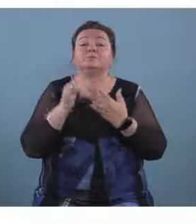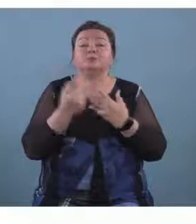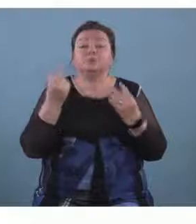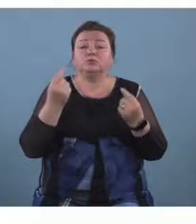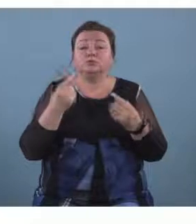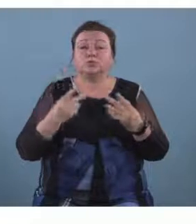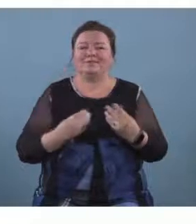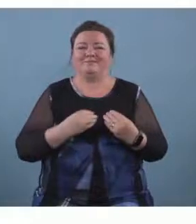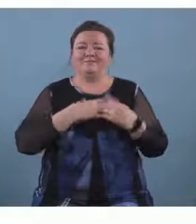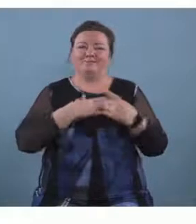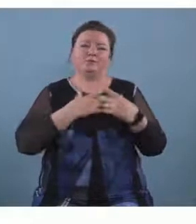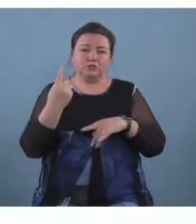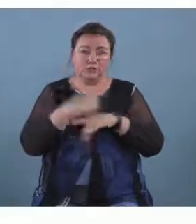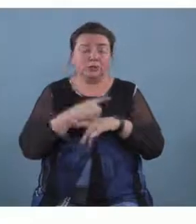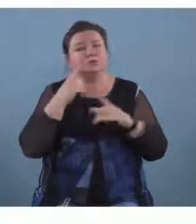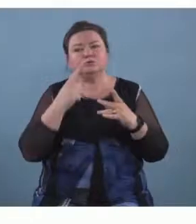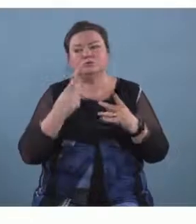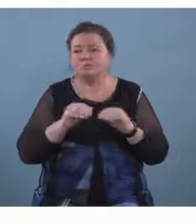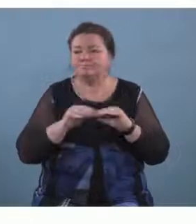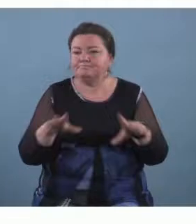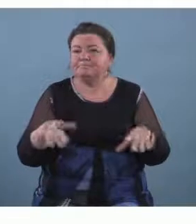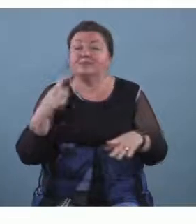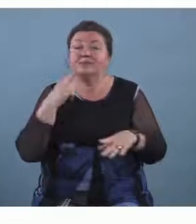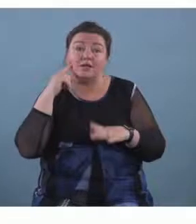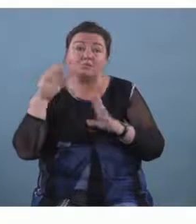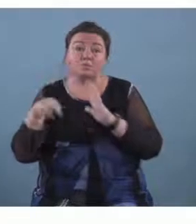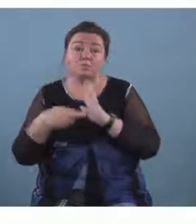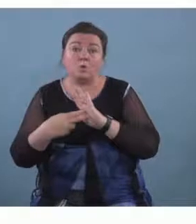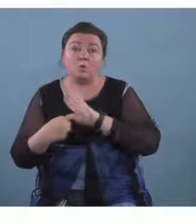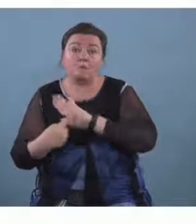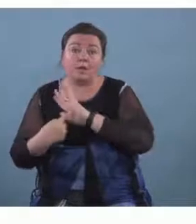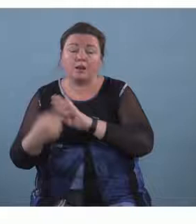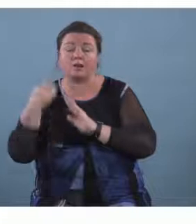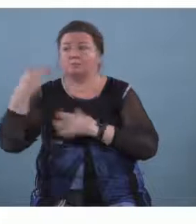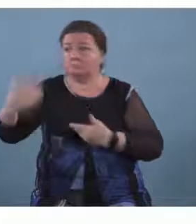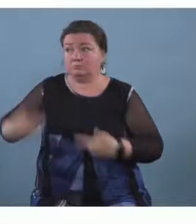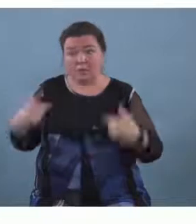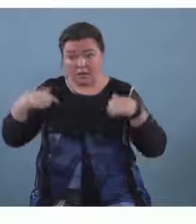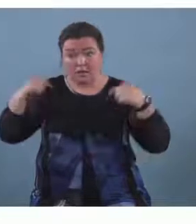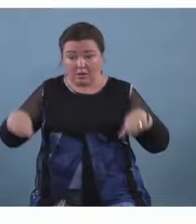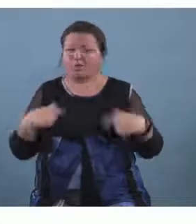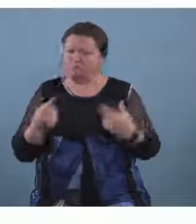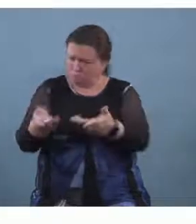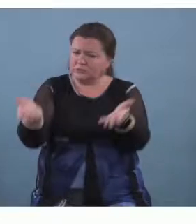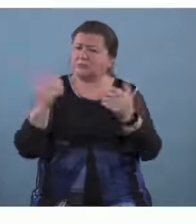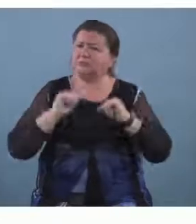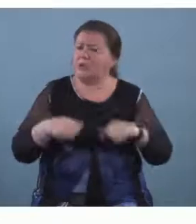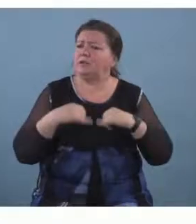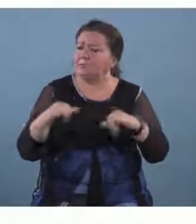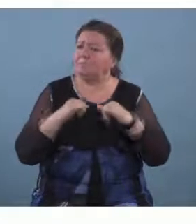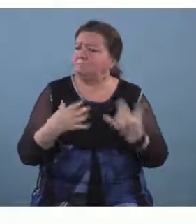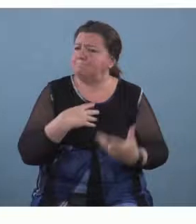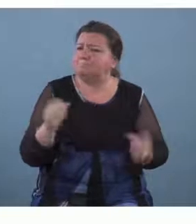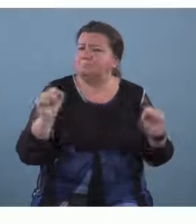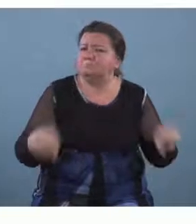days with uh death row models saying if we can do it so can you we would give performances and